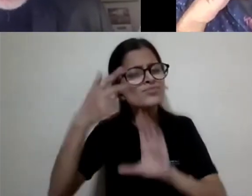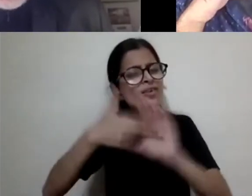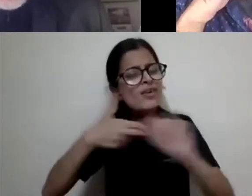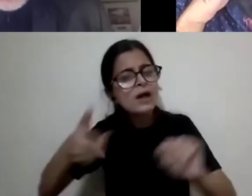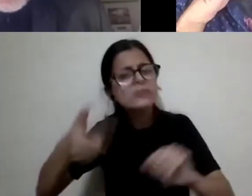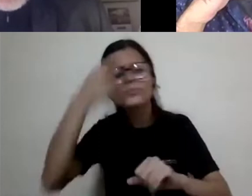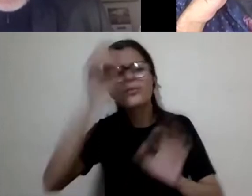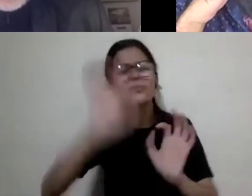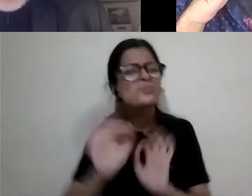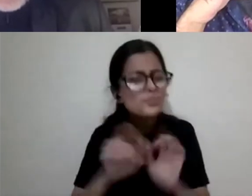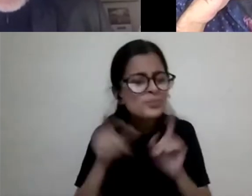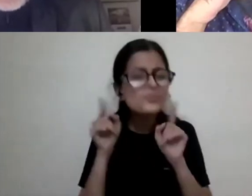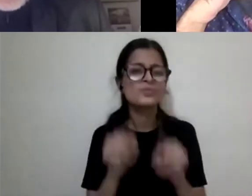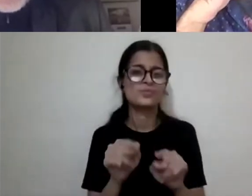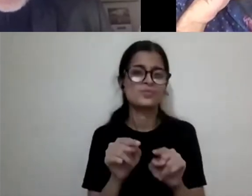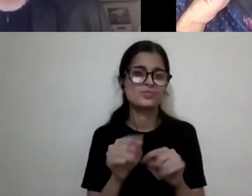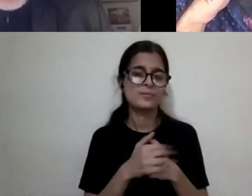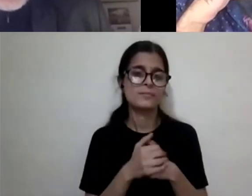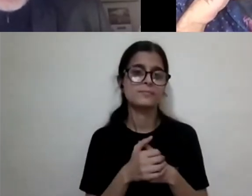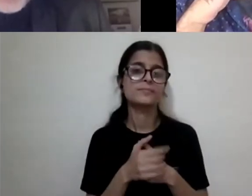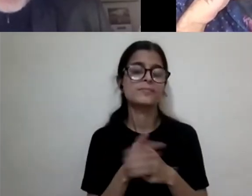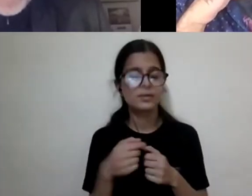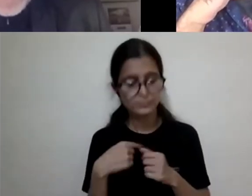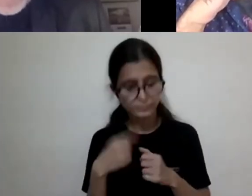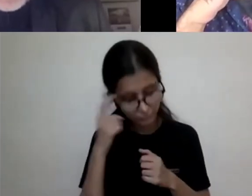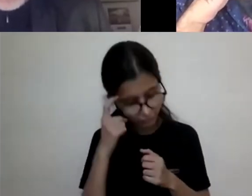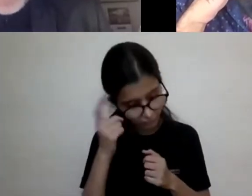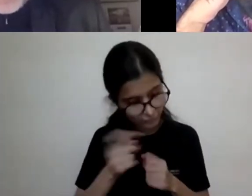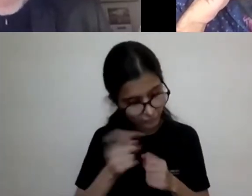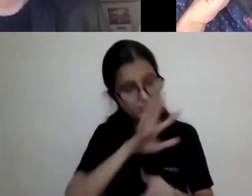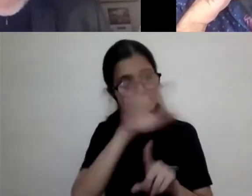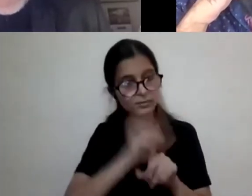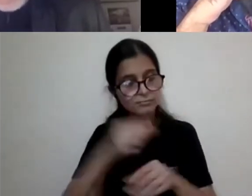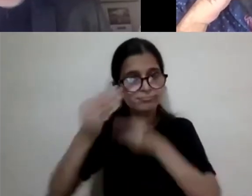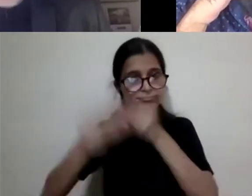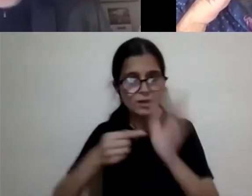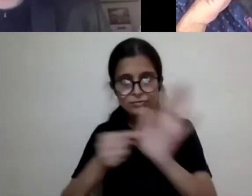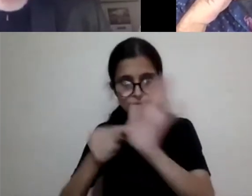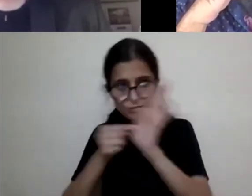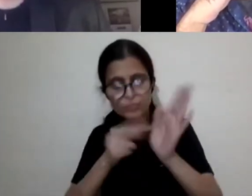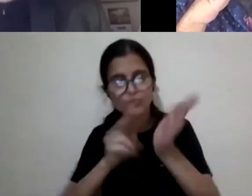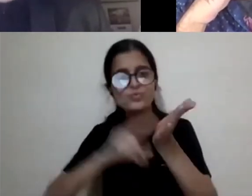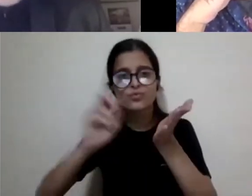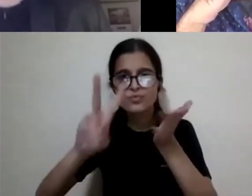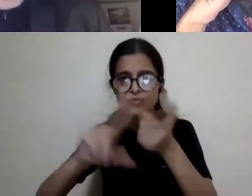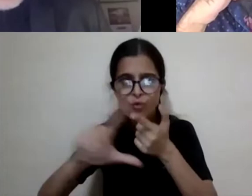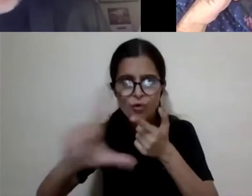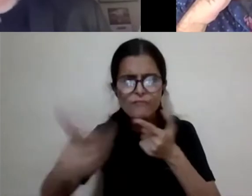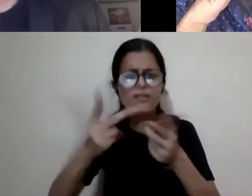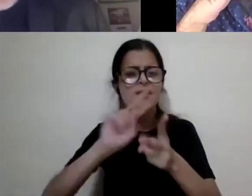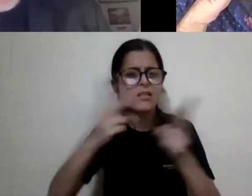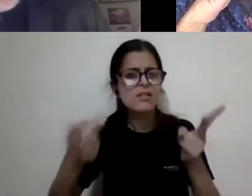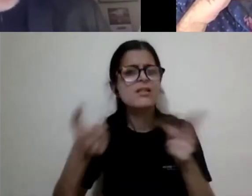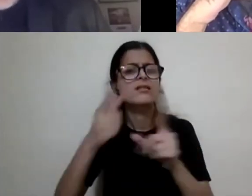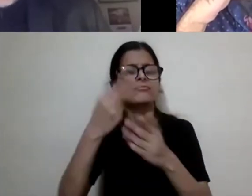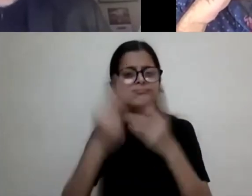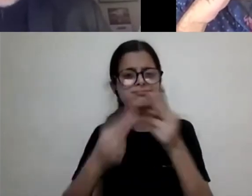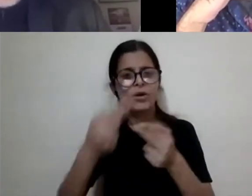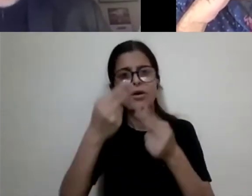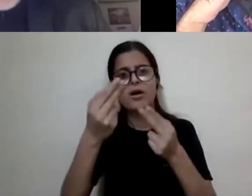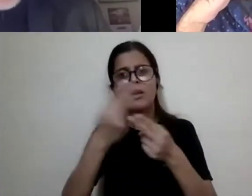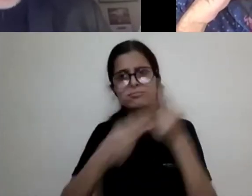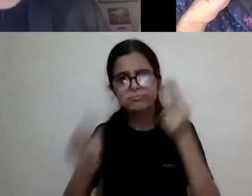So I do think that culture representations and novels, theater, uh, movies, TV,